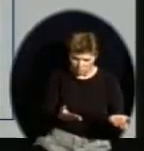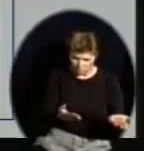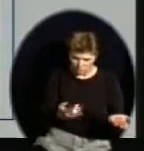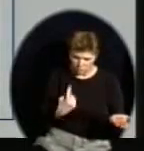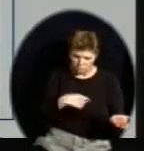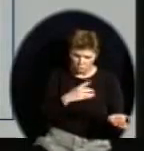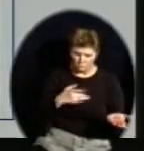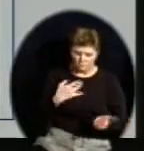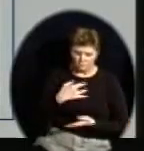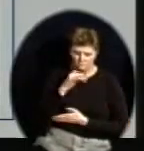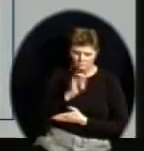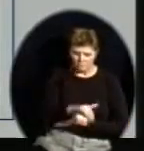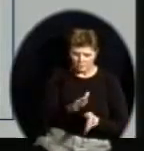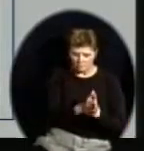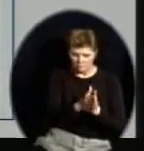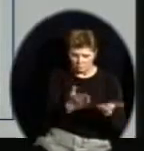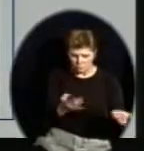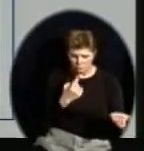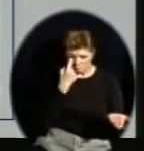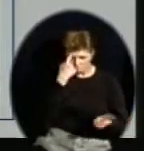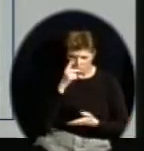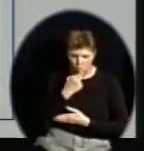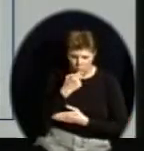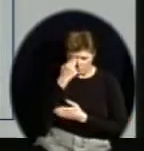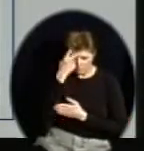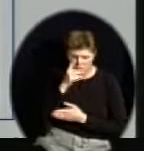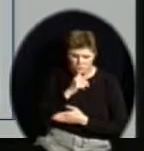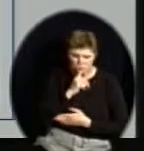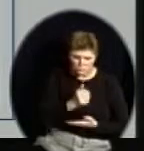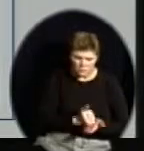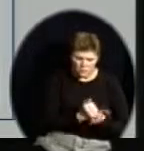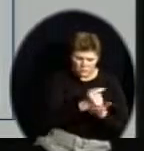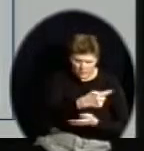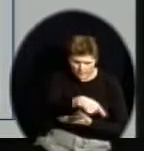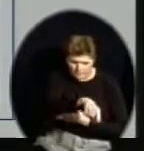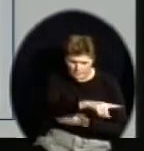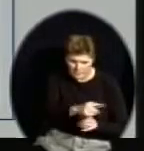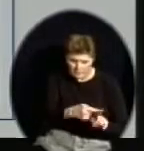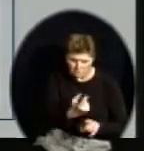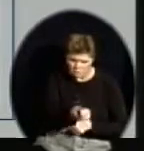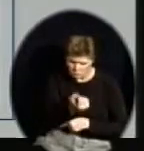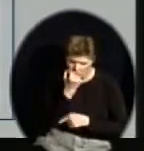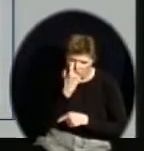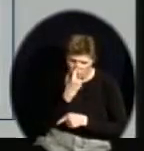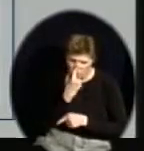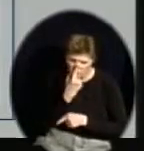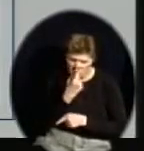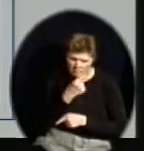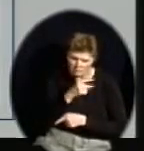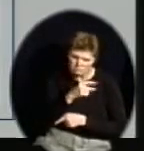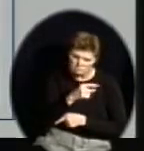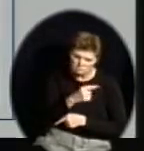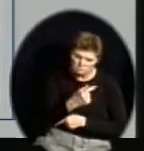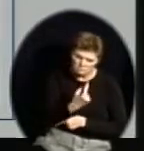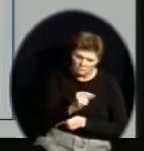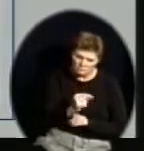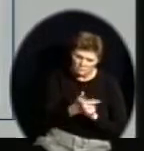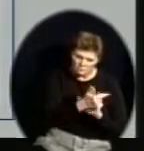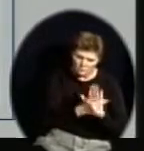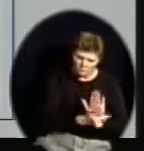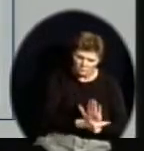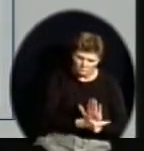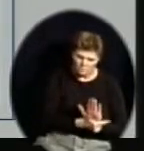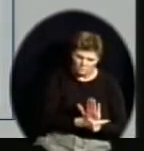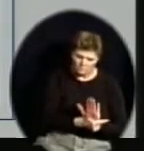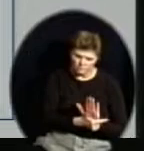our staff's understanding, but our parents' understanding of this regulation and for them to be able to differentiate whether or